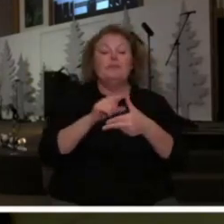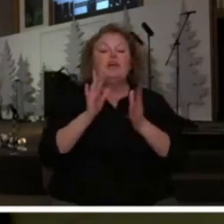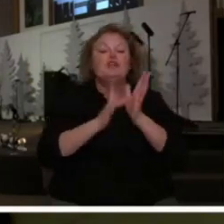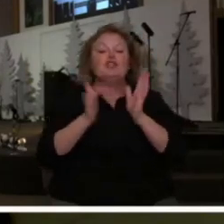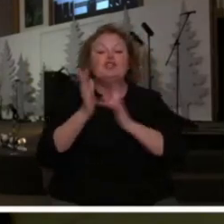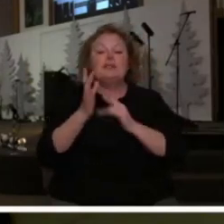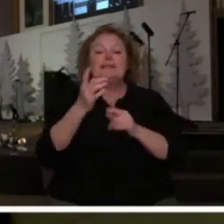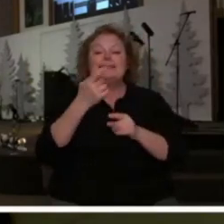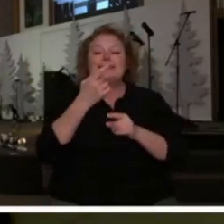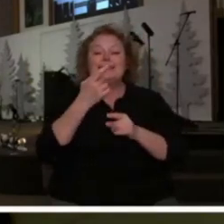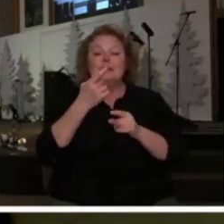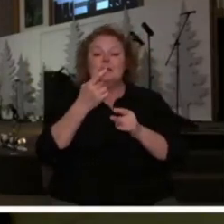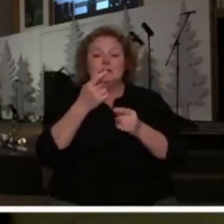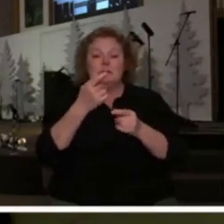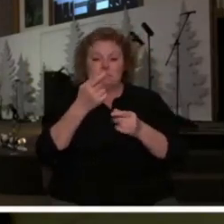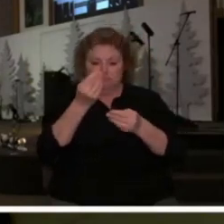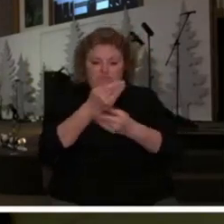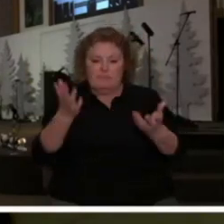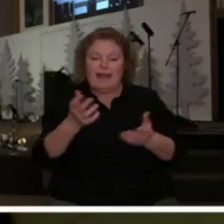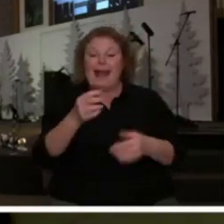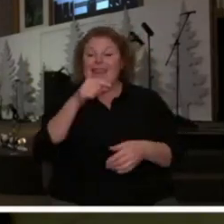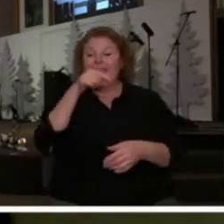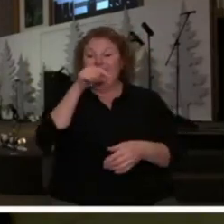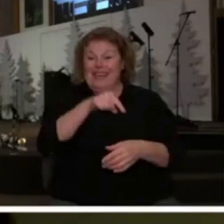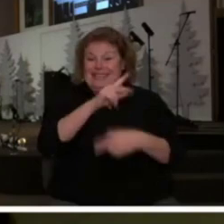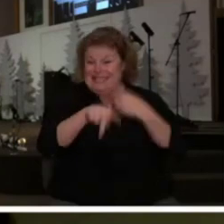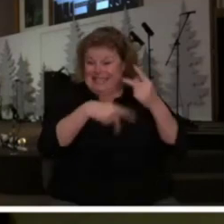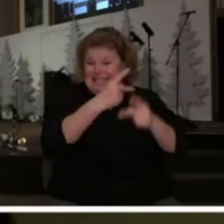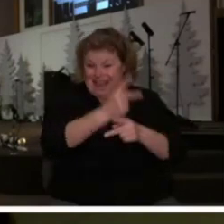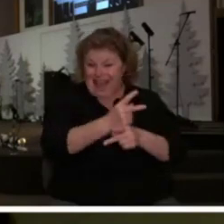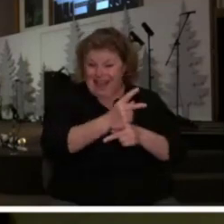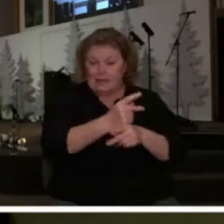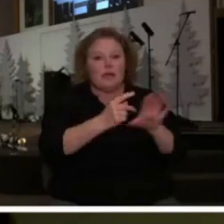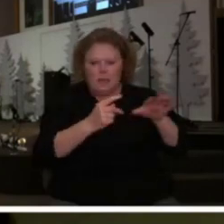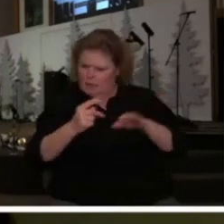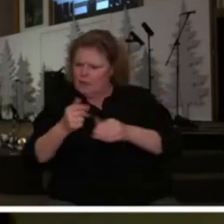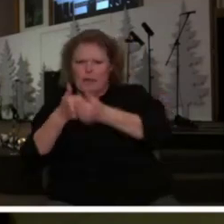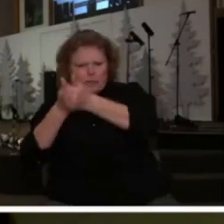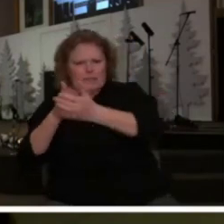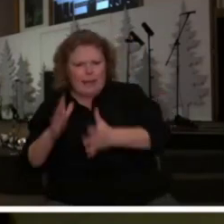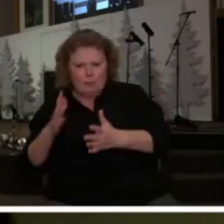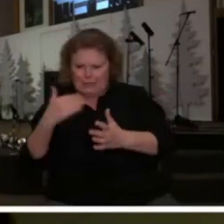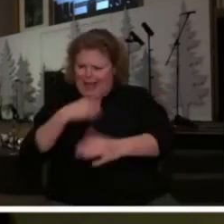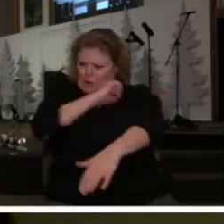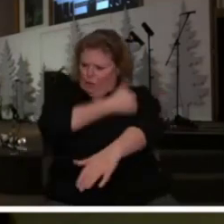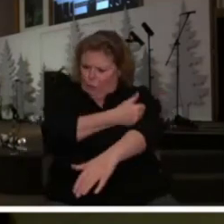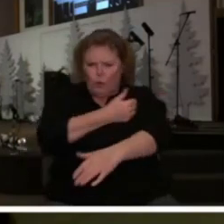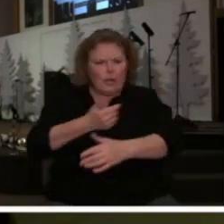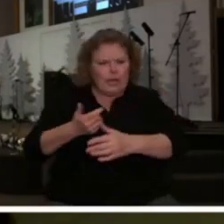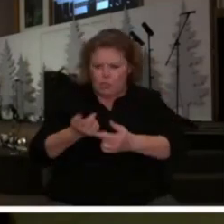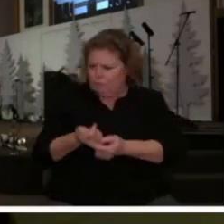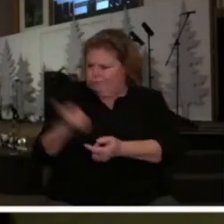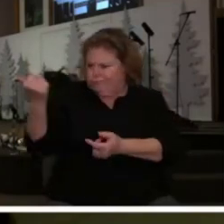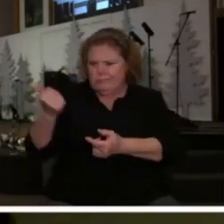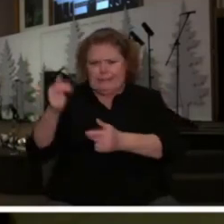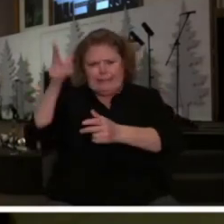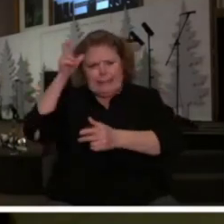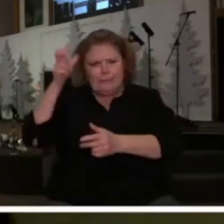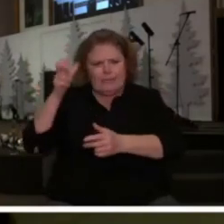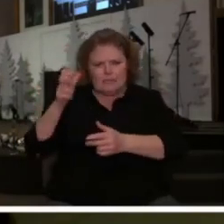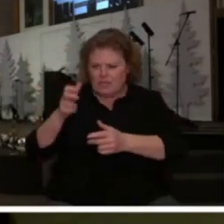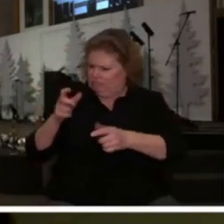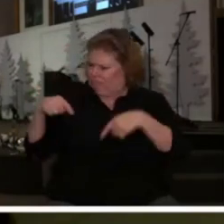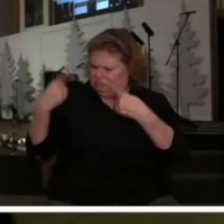this kind they had already been given authority in the name of Jesus over demons in fact everywhere they went they were praying for people and people were being delivered